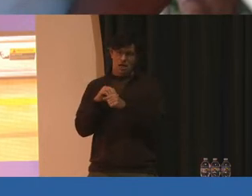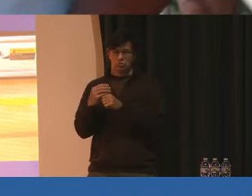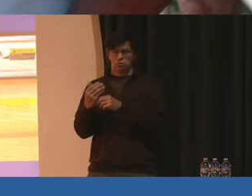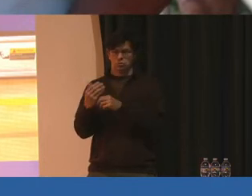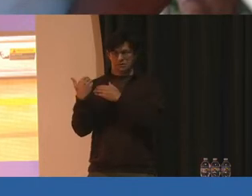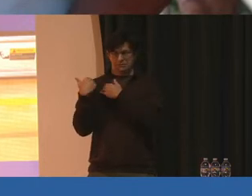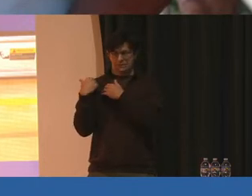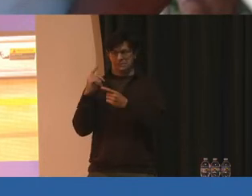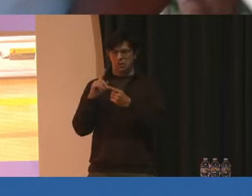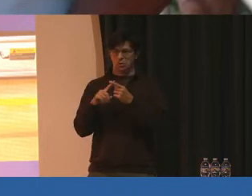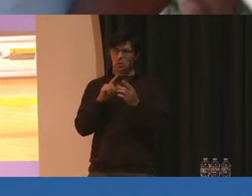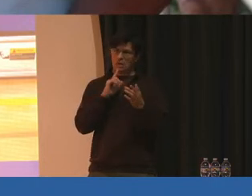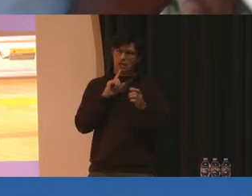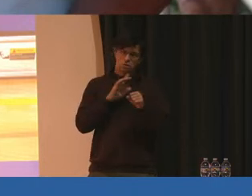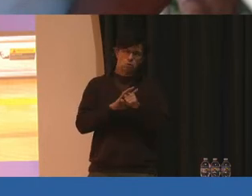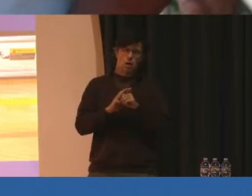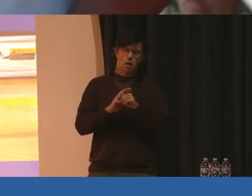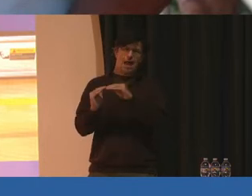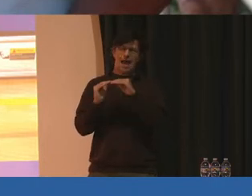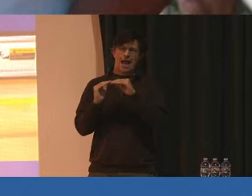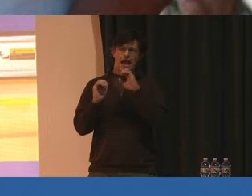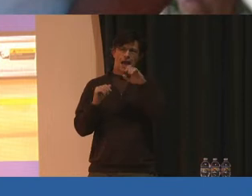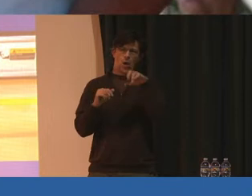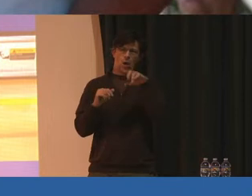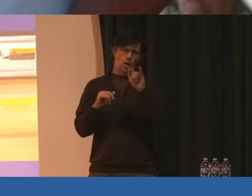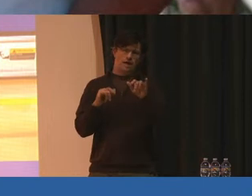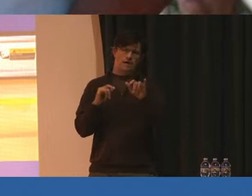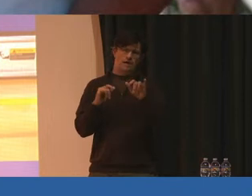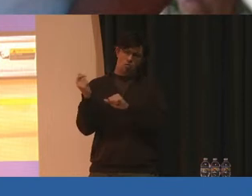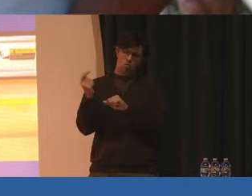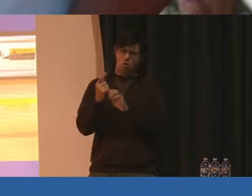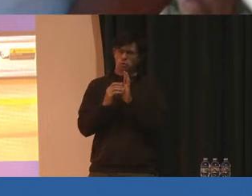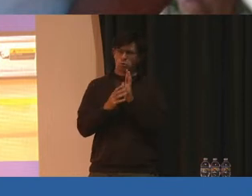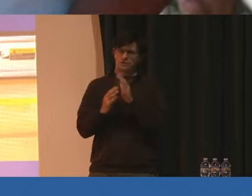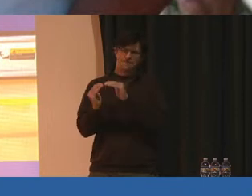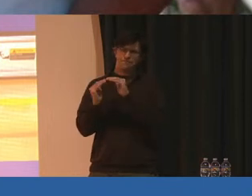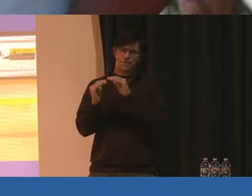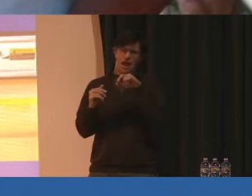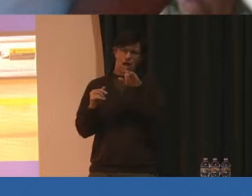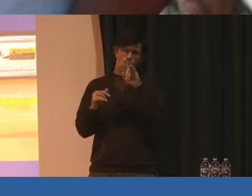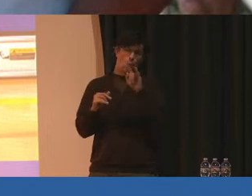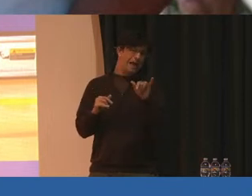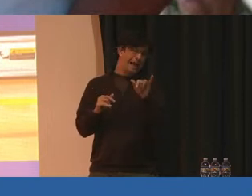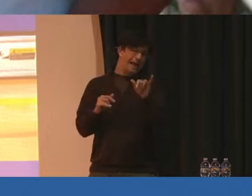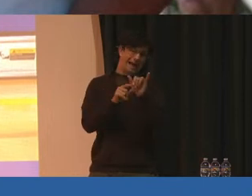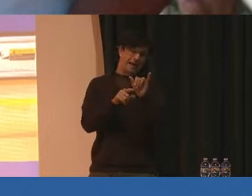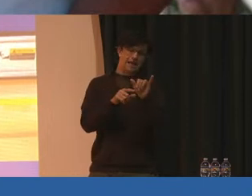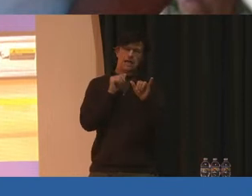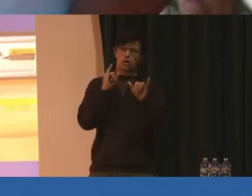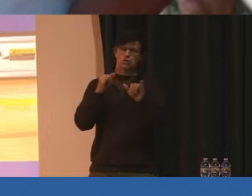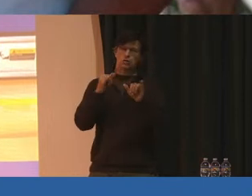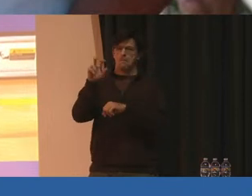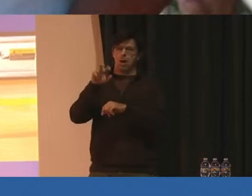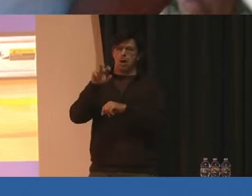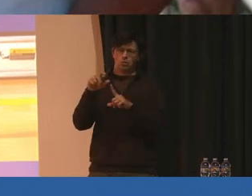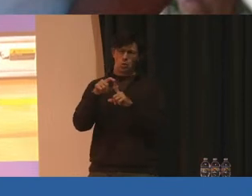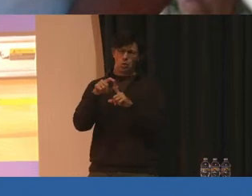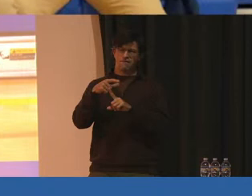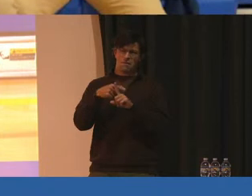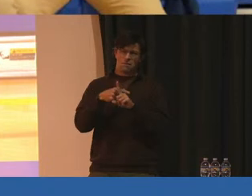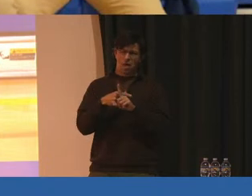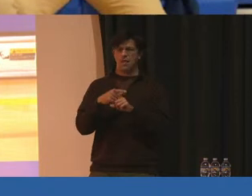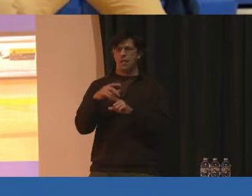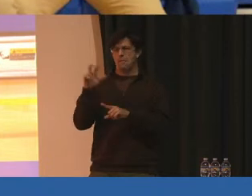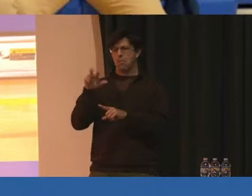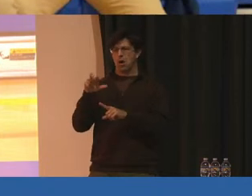to ensure equity for all students, and equity can't just be the buzzword of the month or buzzword